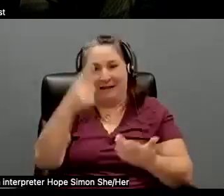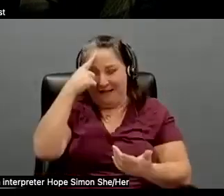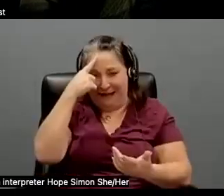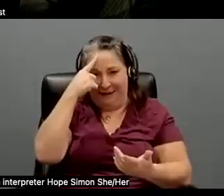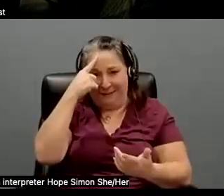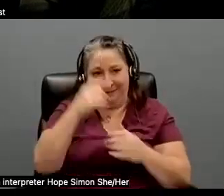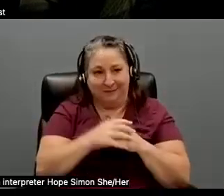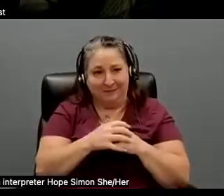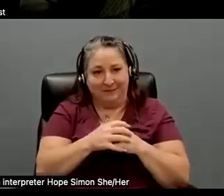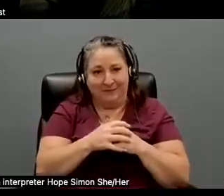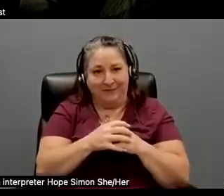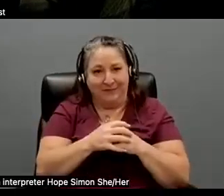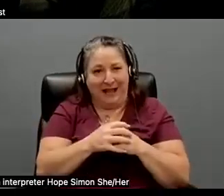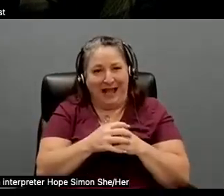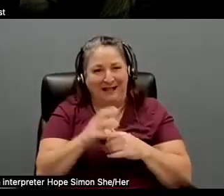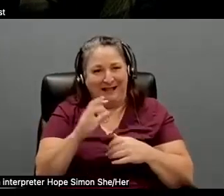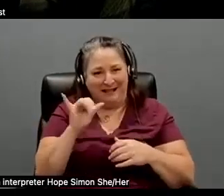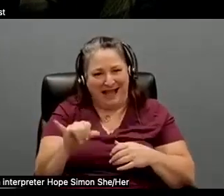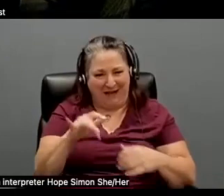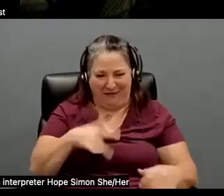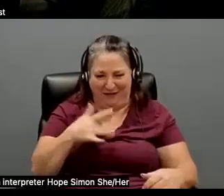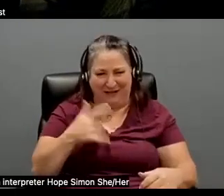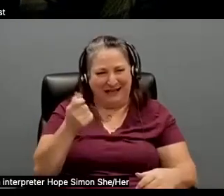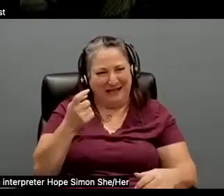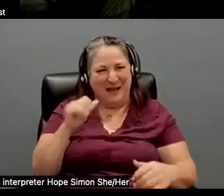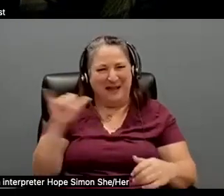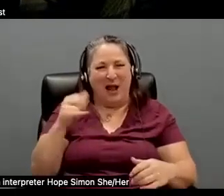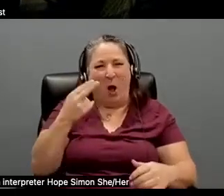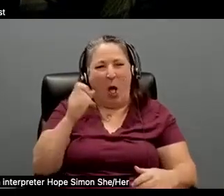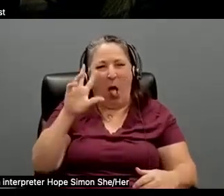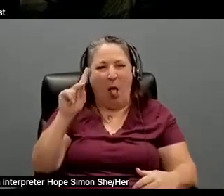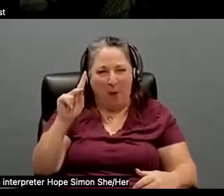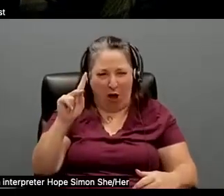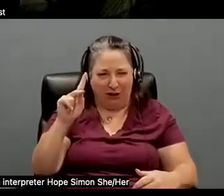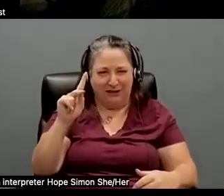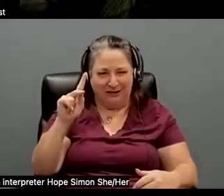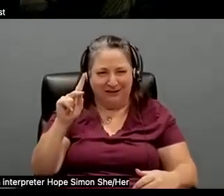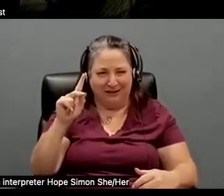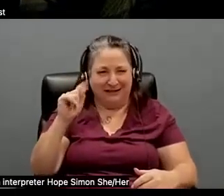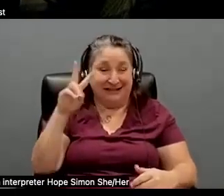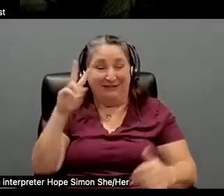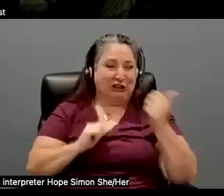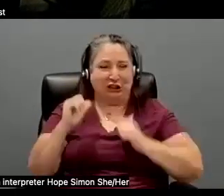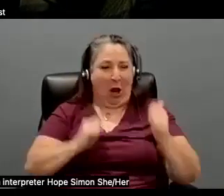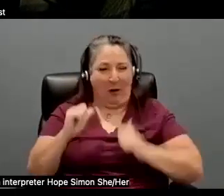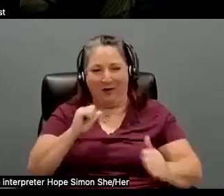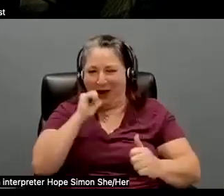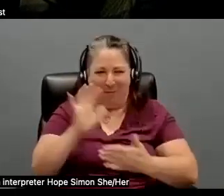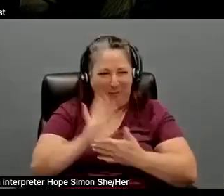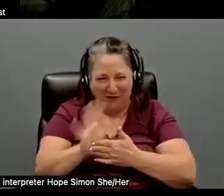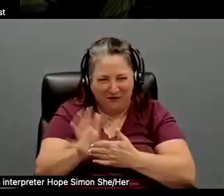And that doesn't feel that feels a little Hallmark. Uh, and you know, it was, it was,